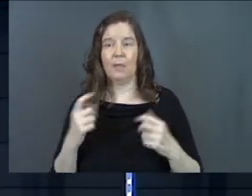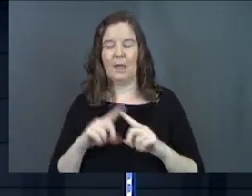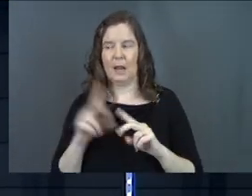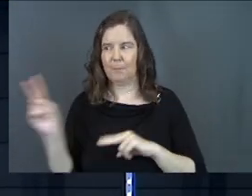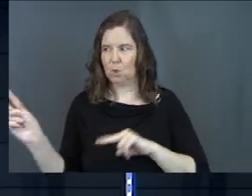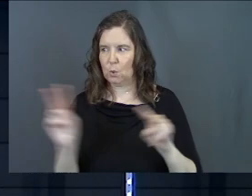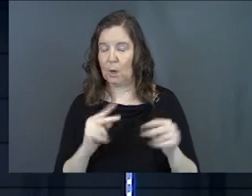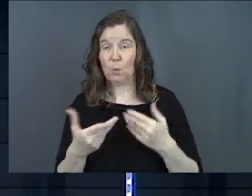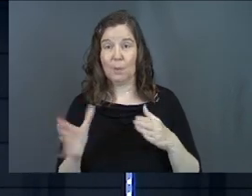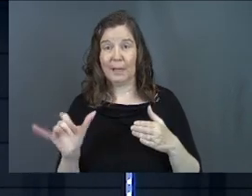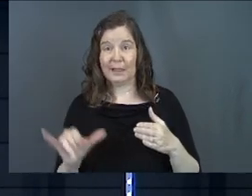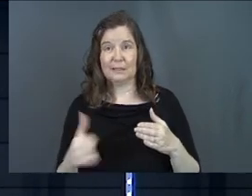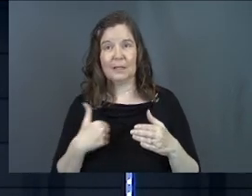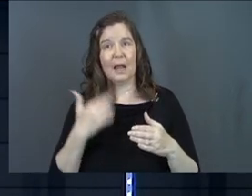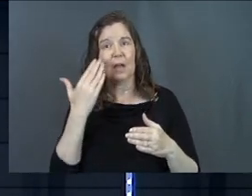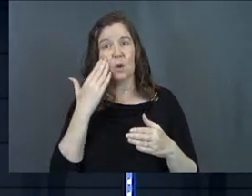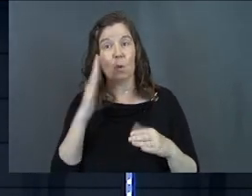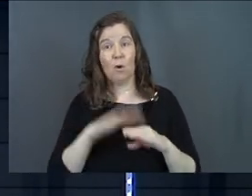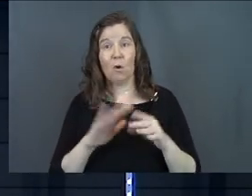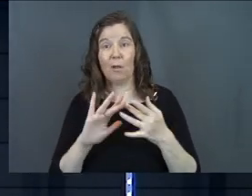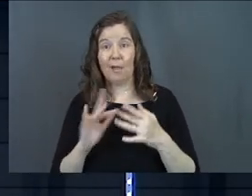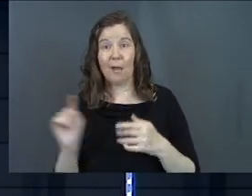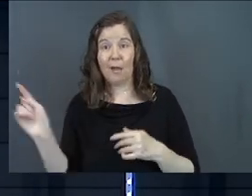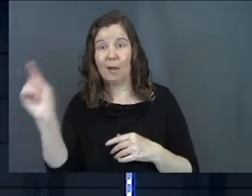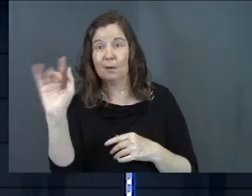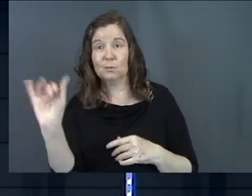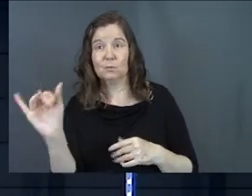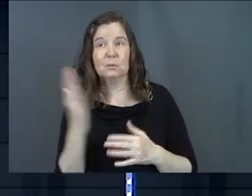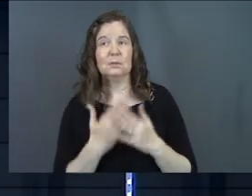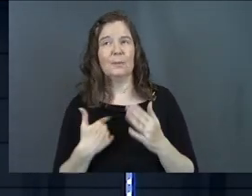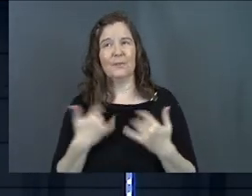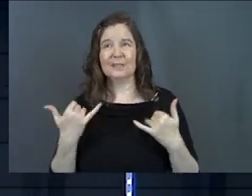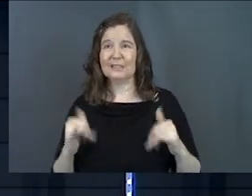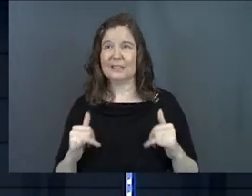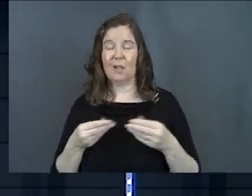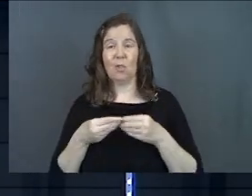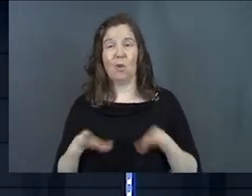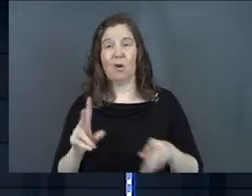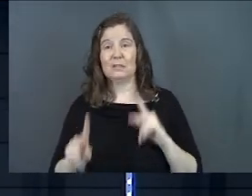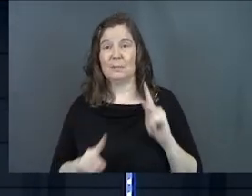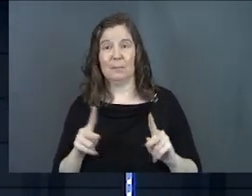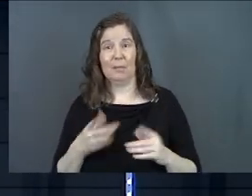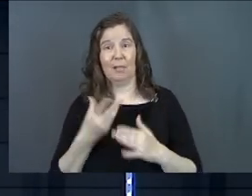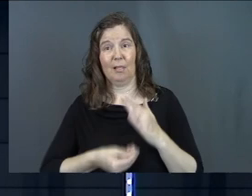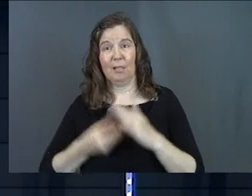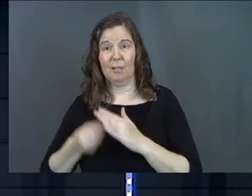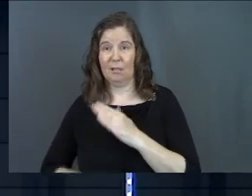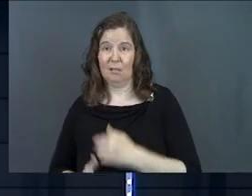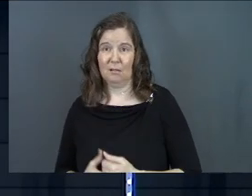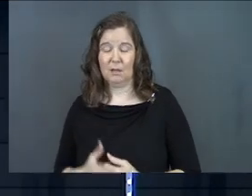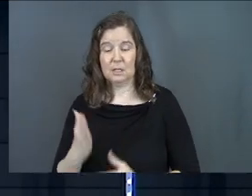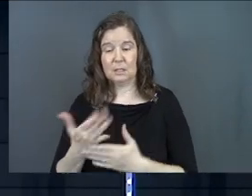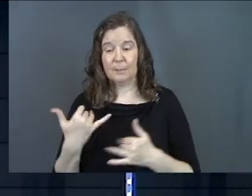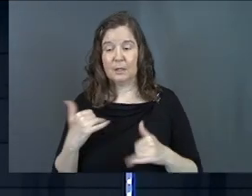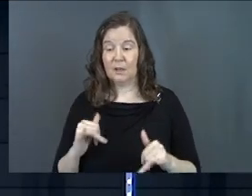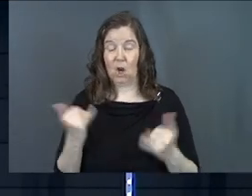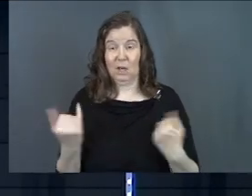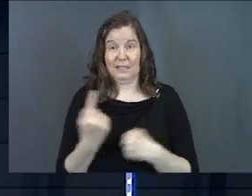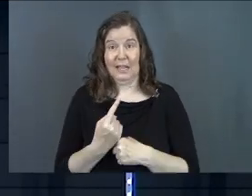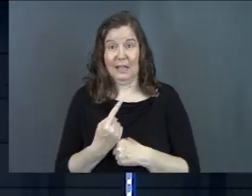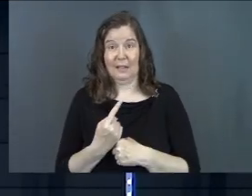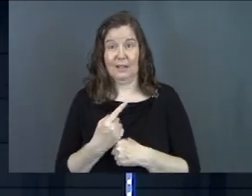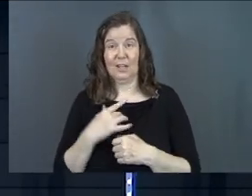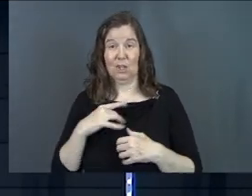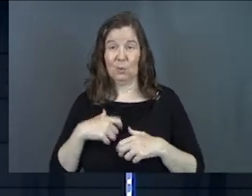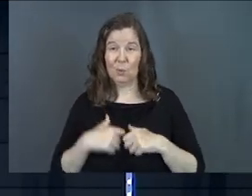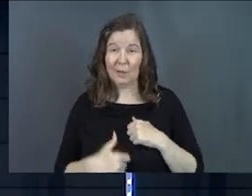And I'm looking around at a room like this and I know even online and some of us still lost people. And some of us are today